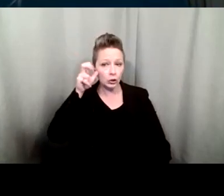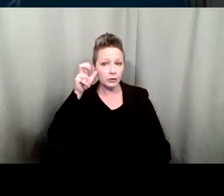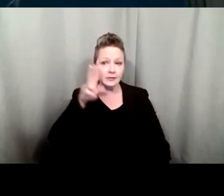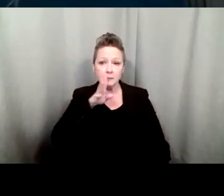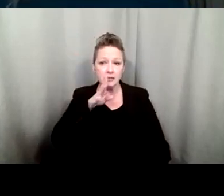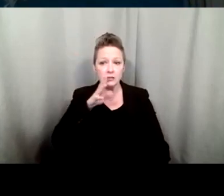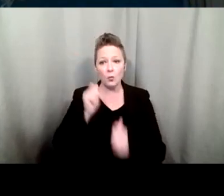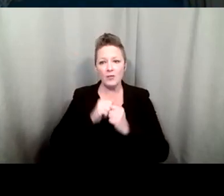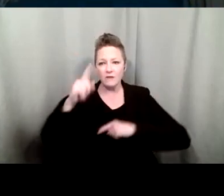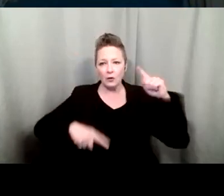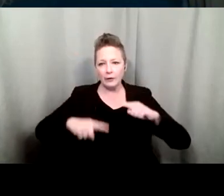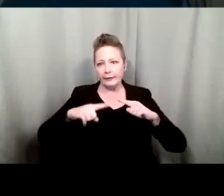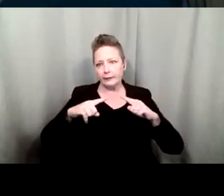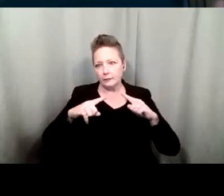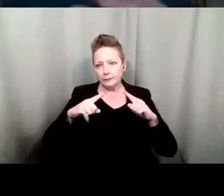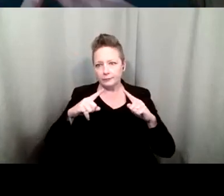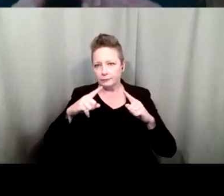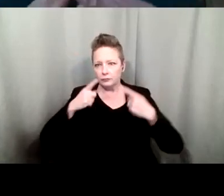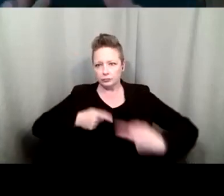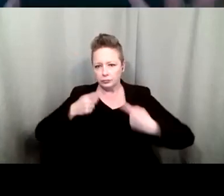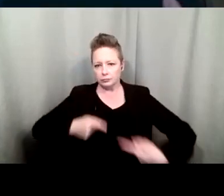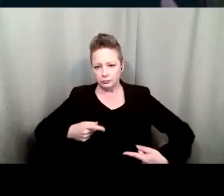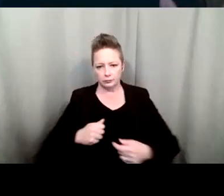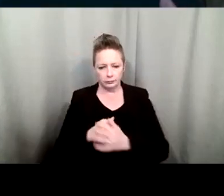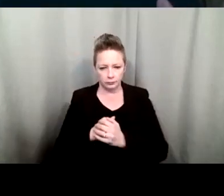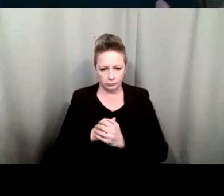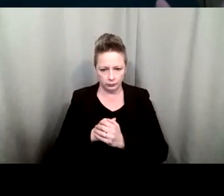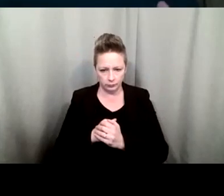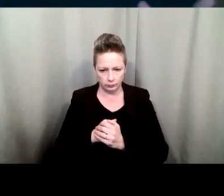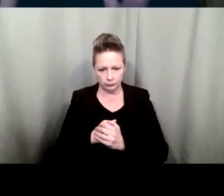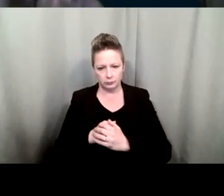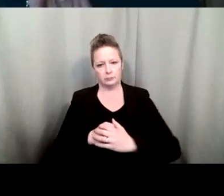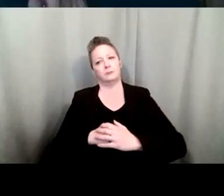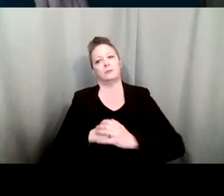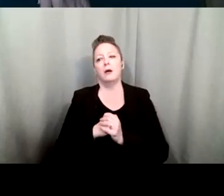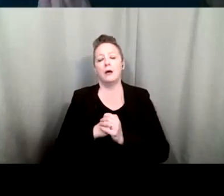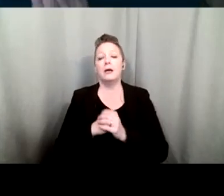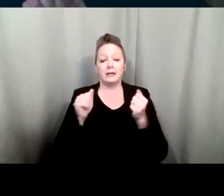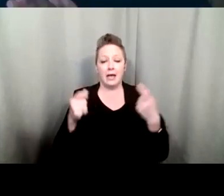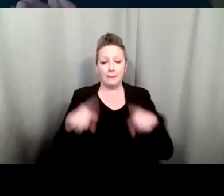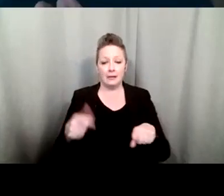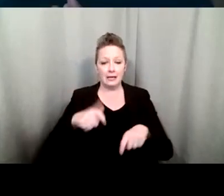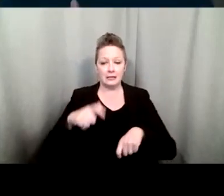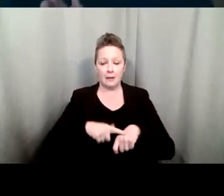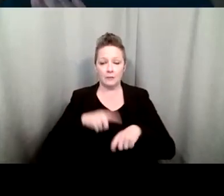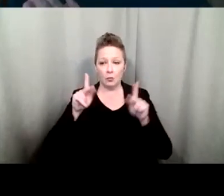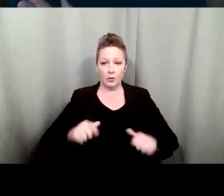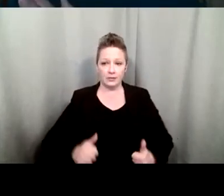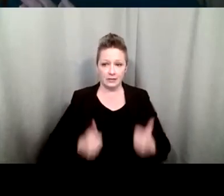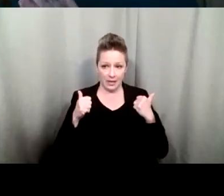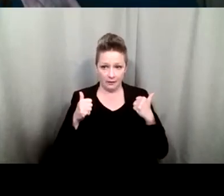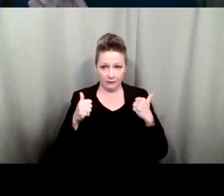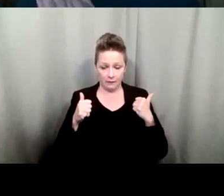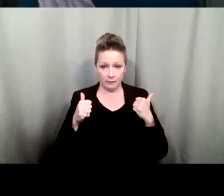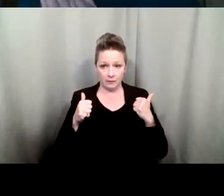mean many times we think it can happen any time during the person's life a hard of hearing person that's